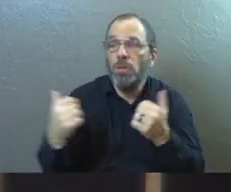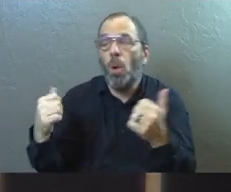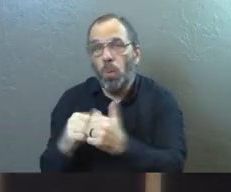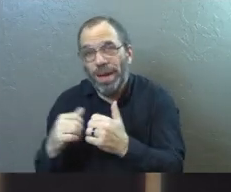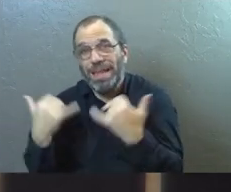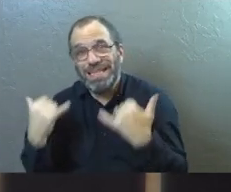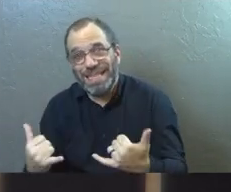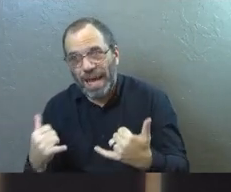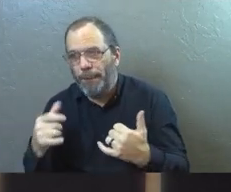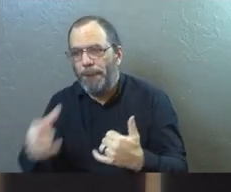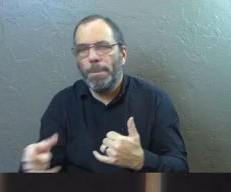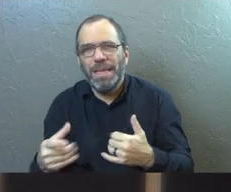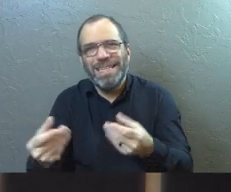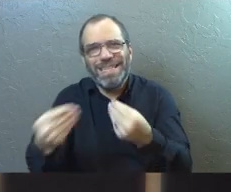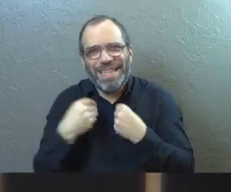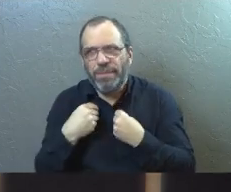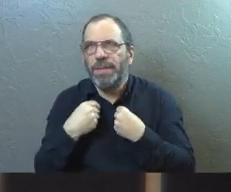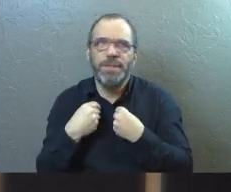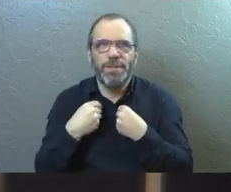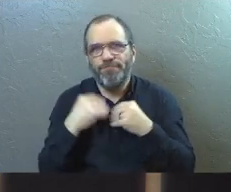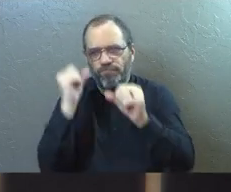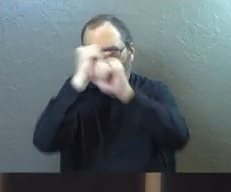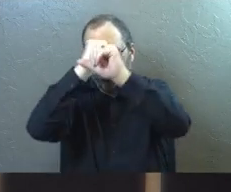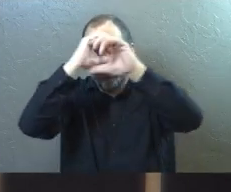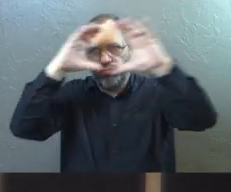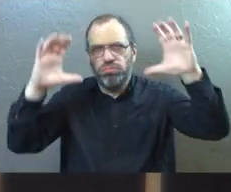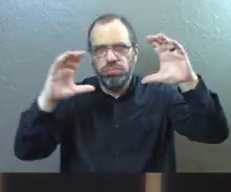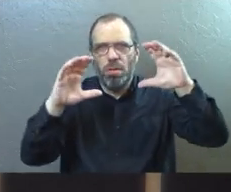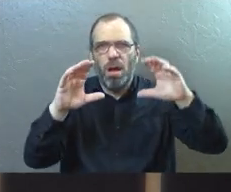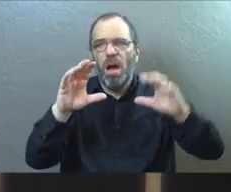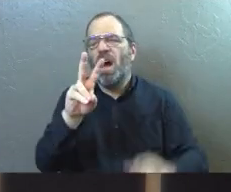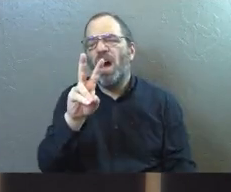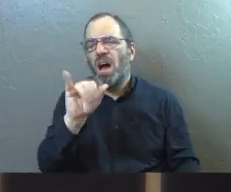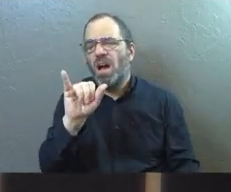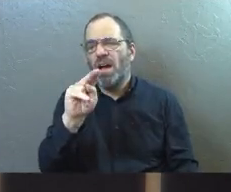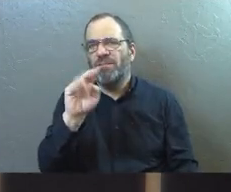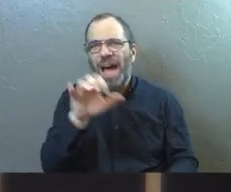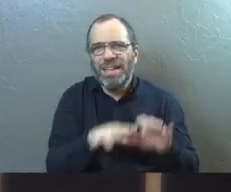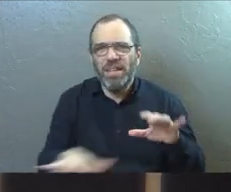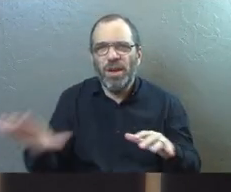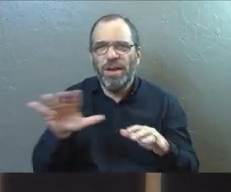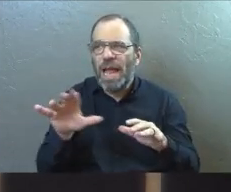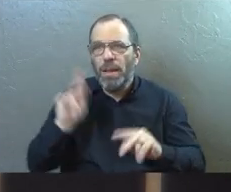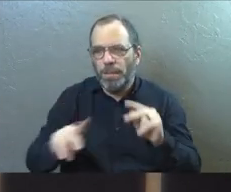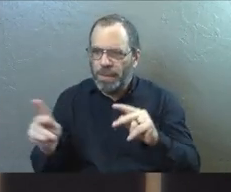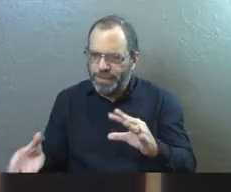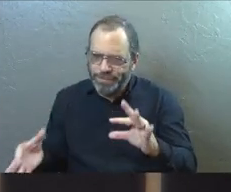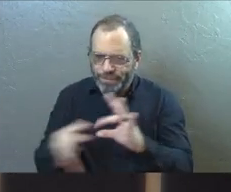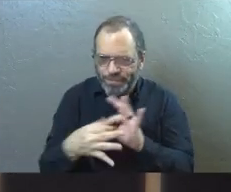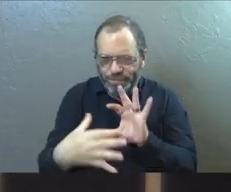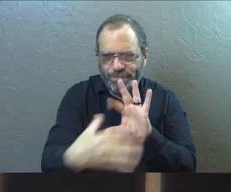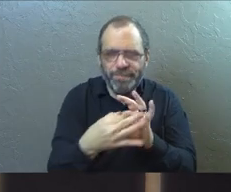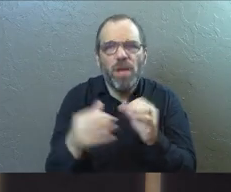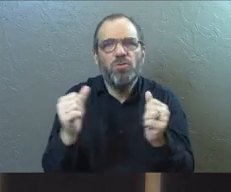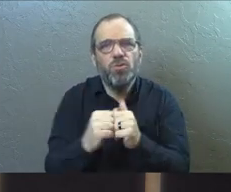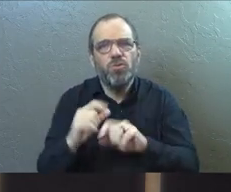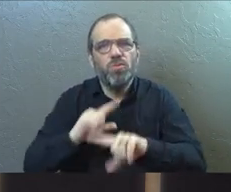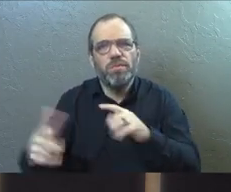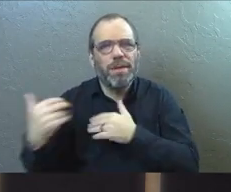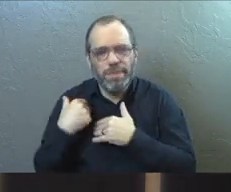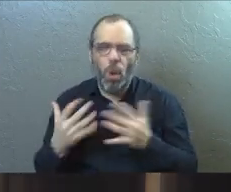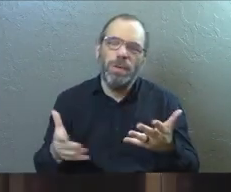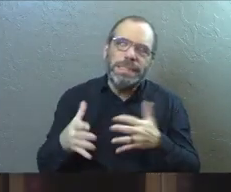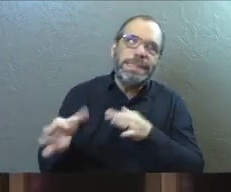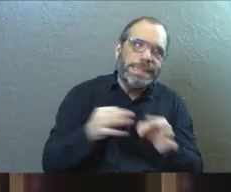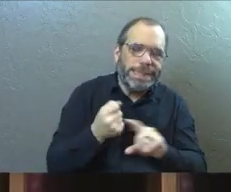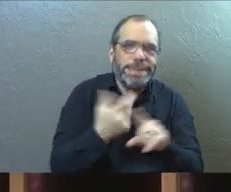same thing today. He's going to give us a grapevine and a vineyard. And he's going to attach the different people to the different roles. So I'm going to